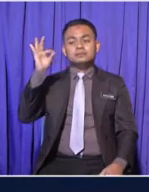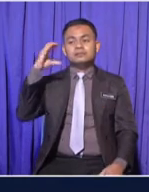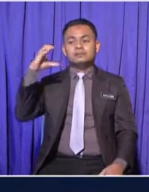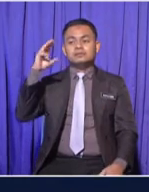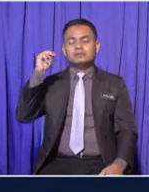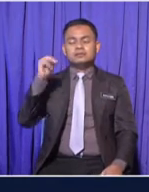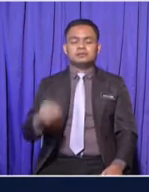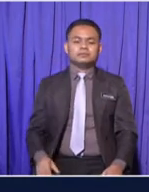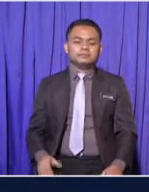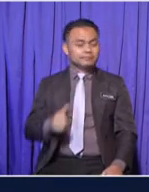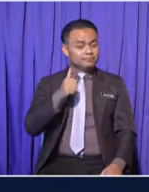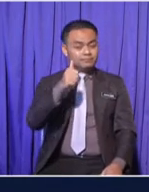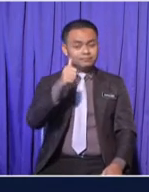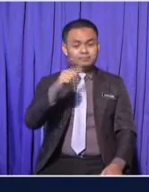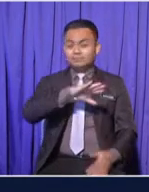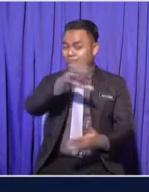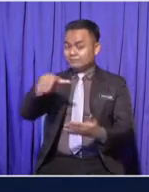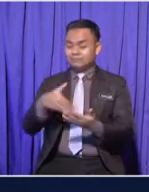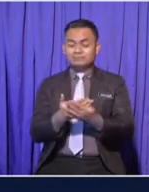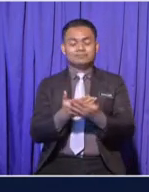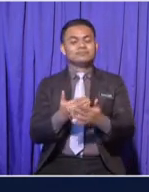Good job, everyone!